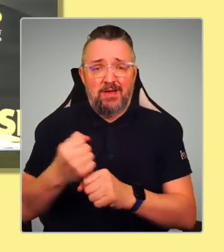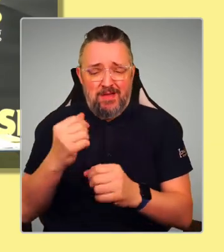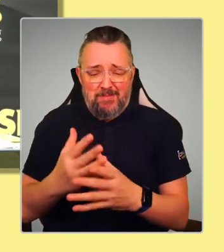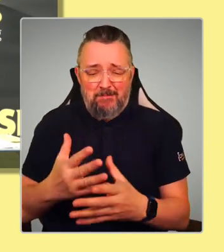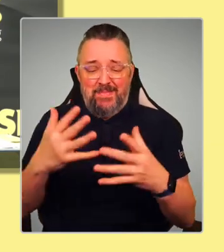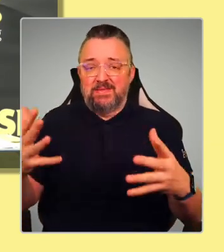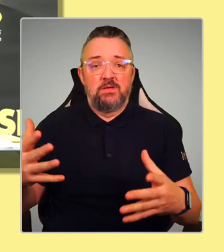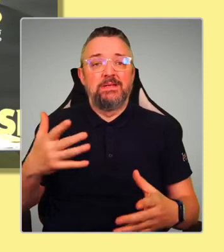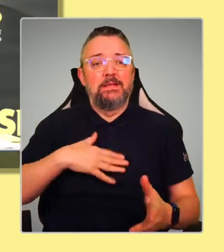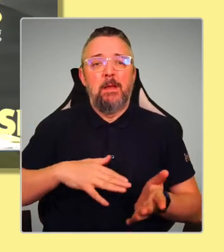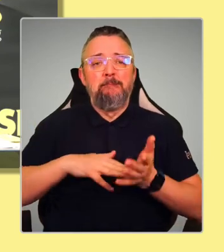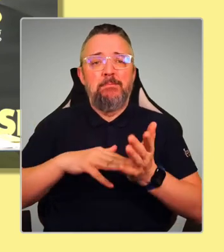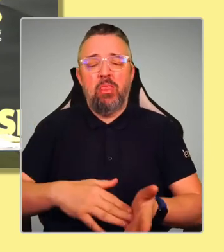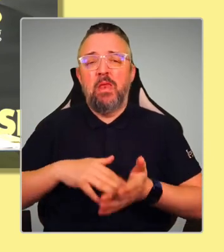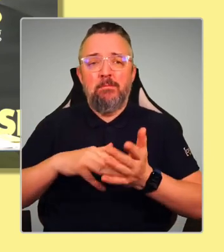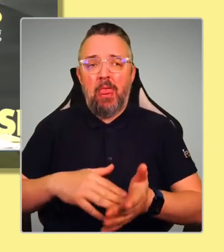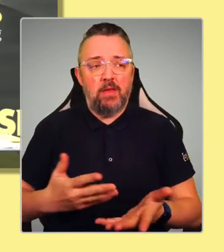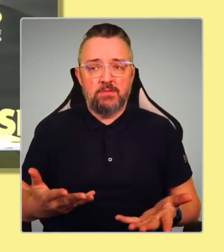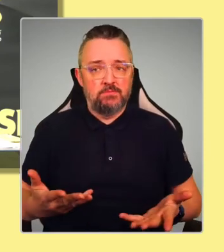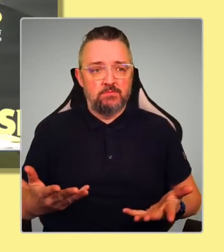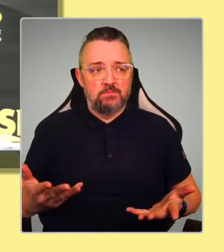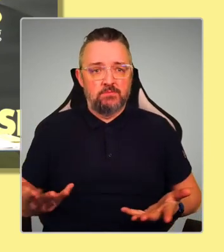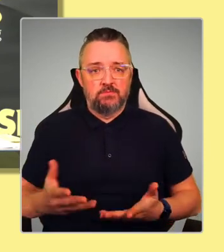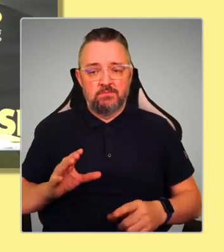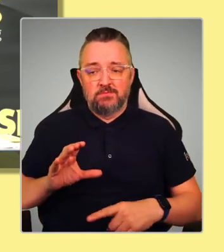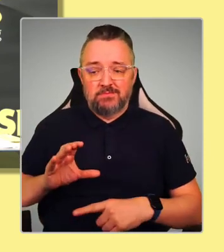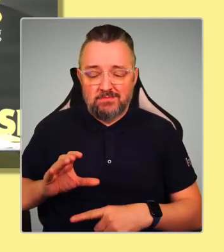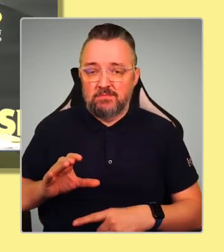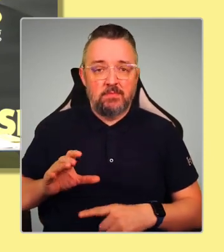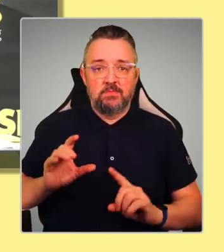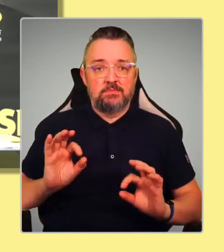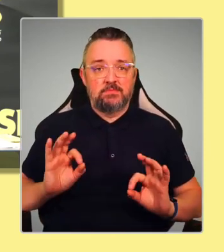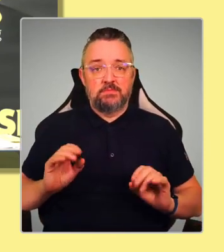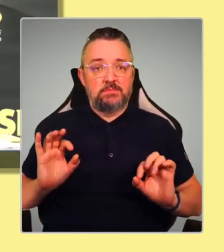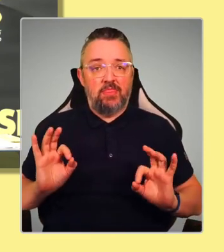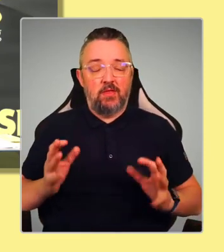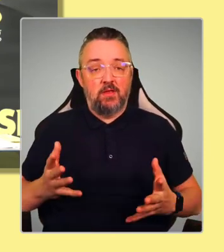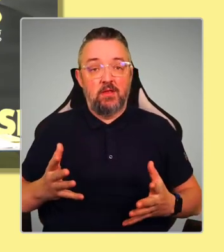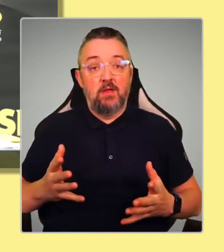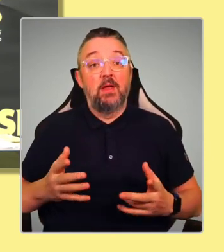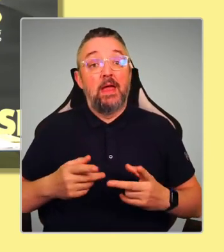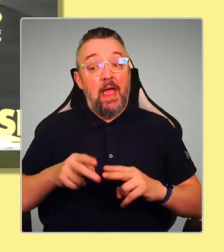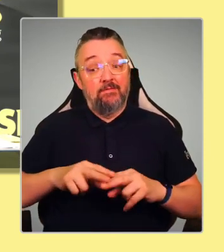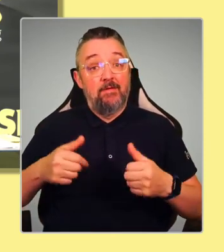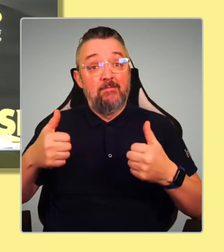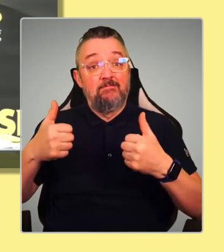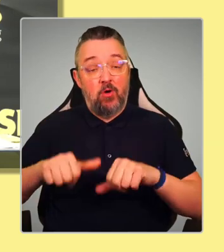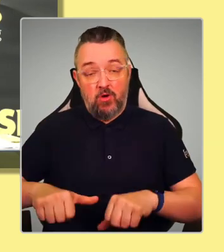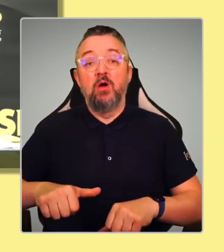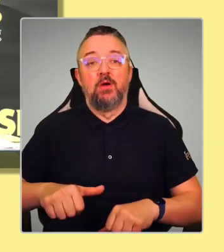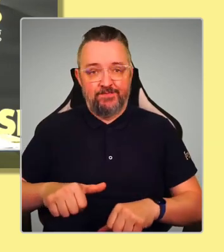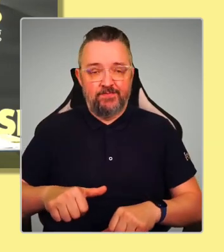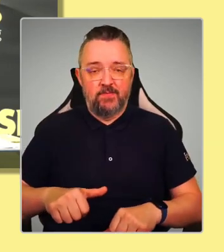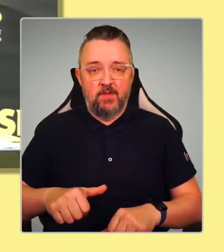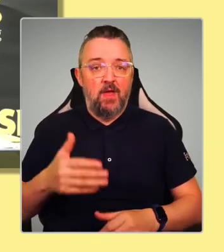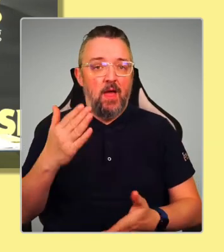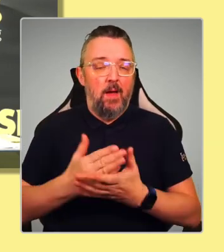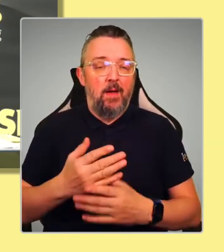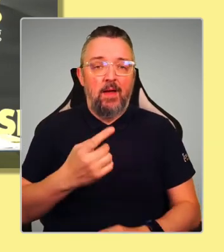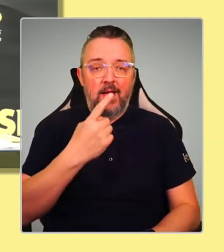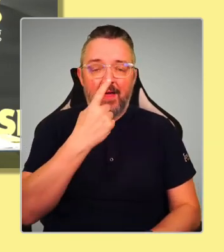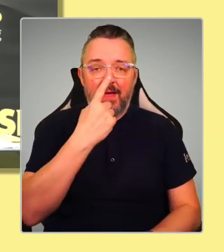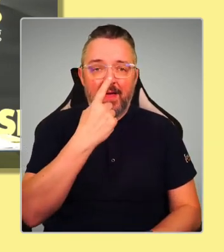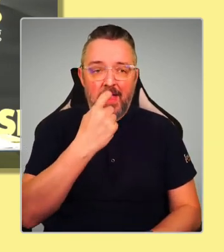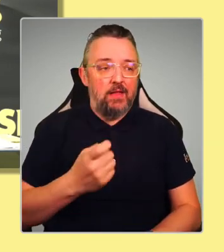pounds to invest. And if we can do that, and if we can square that circle, we've got an opportunity to create our own